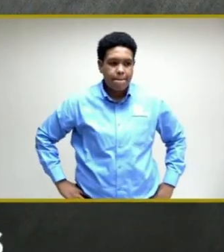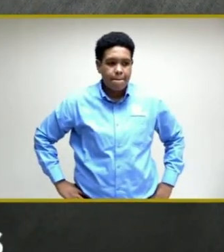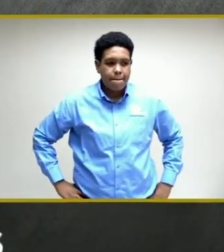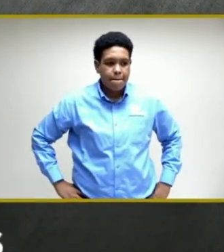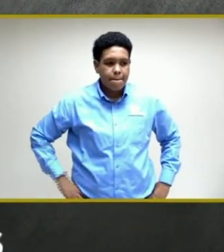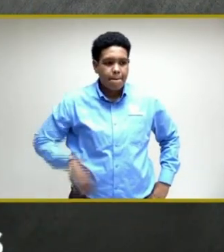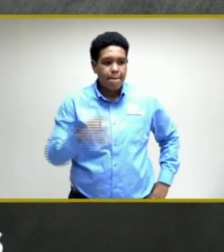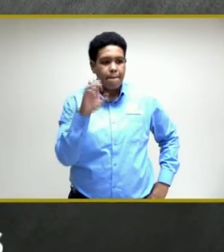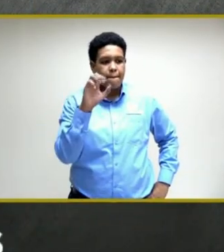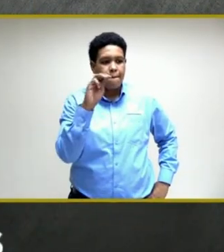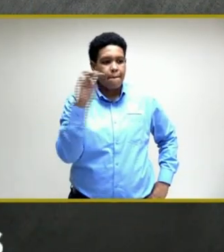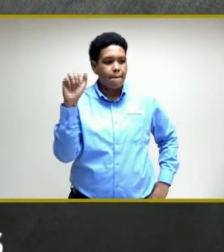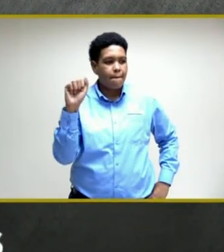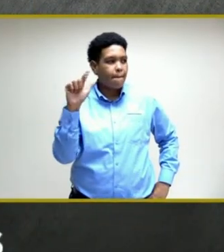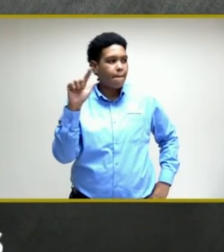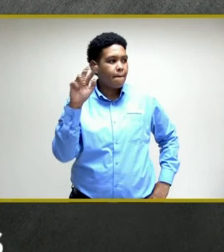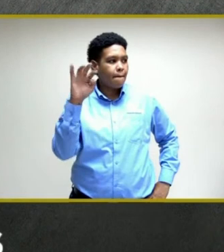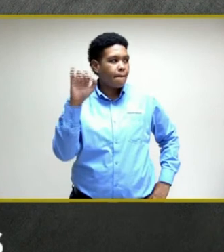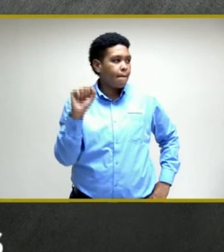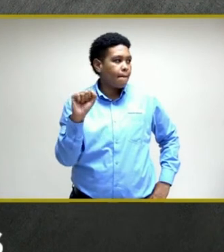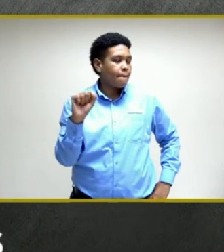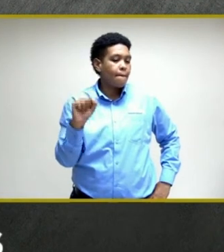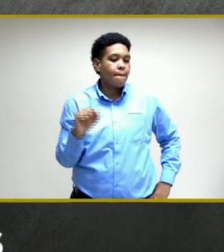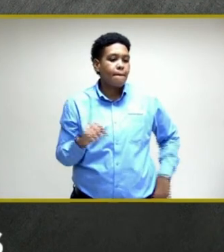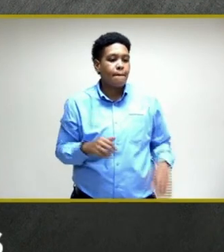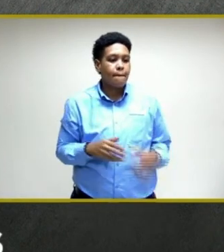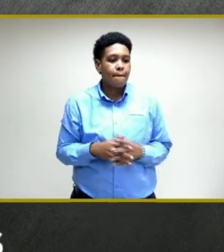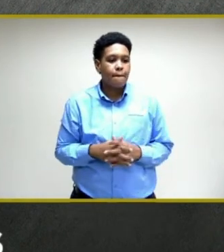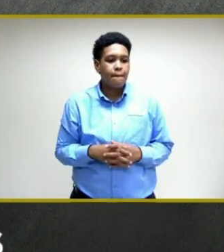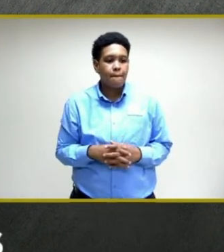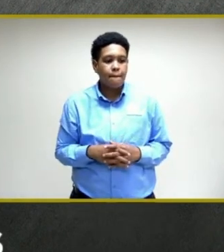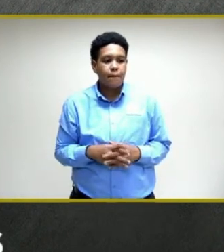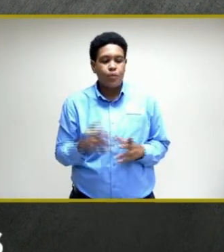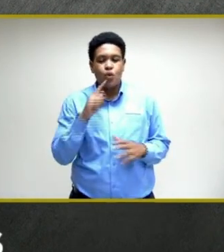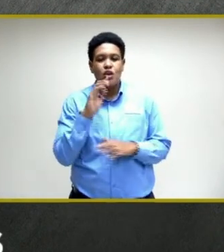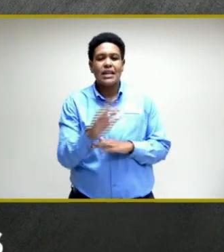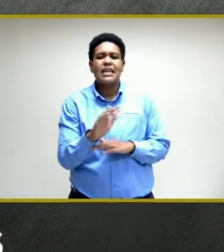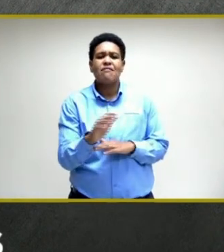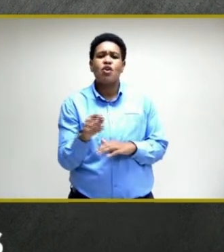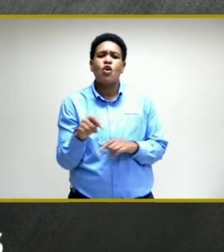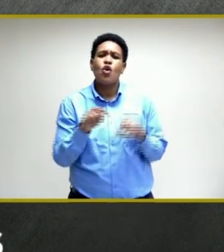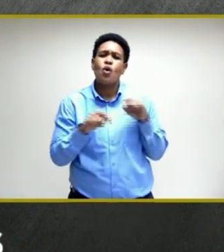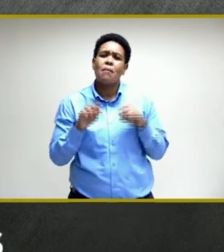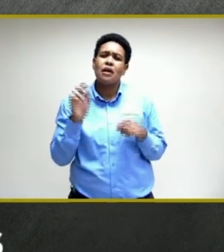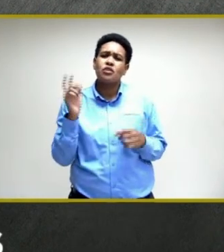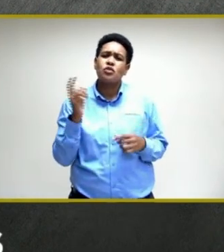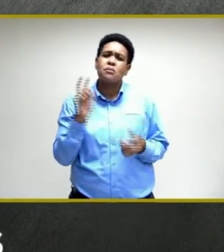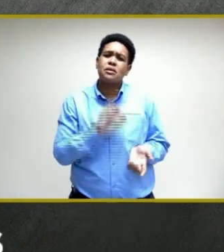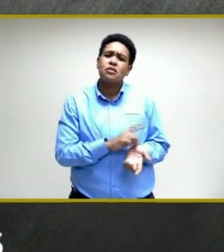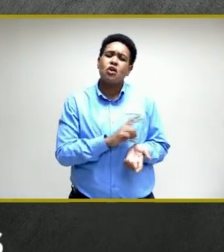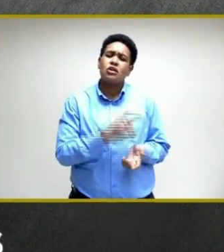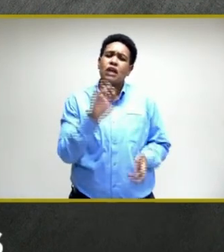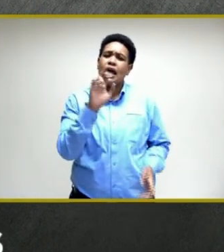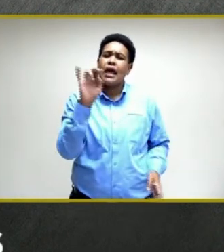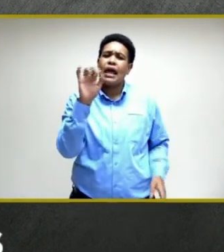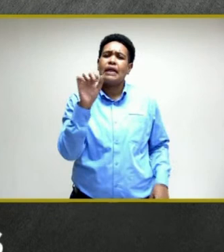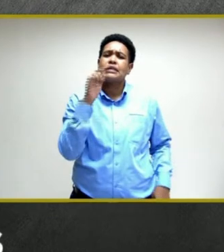Yes, good evening, everyone. I just wanted to go back to something Dr. Ennis said about